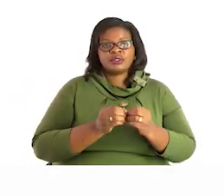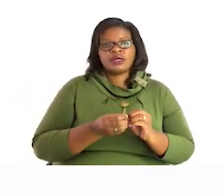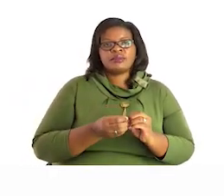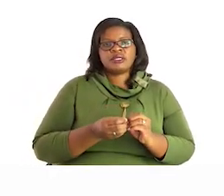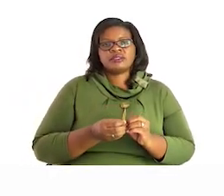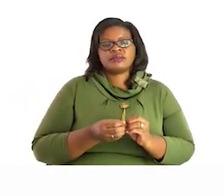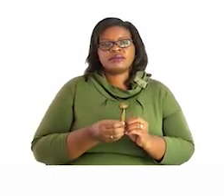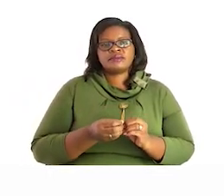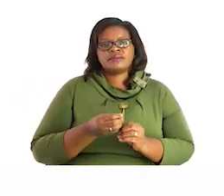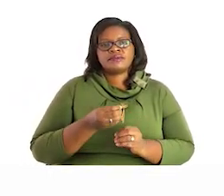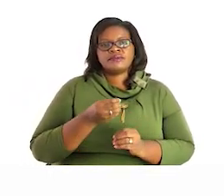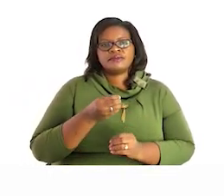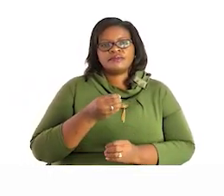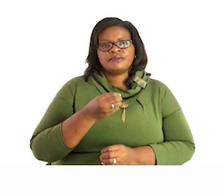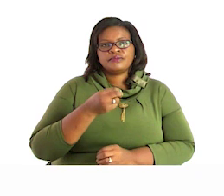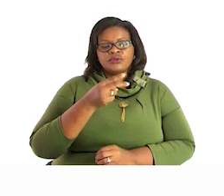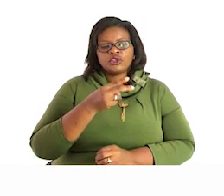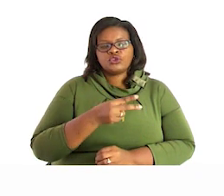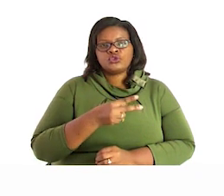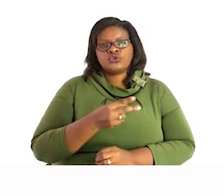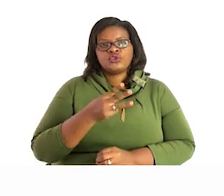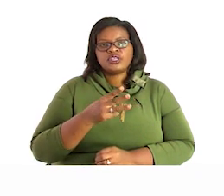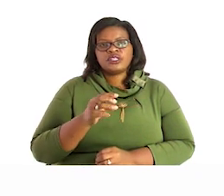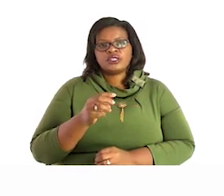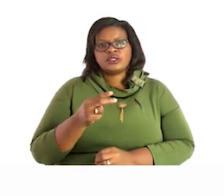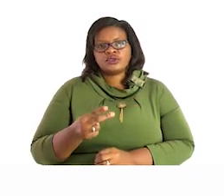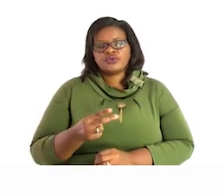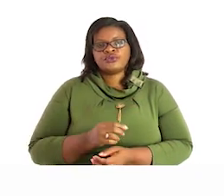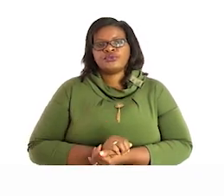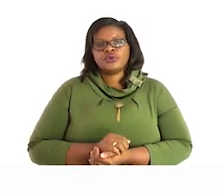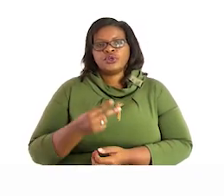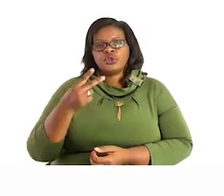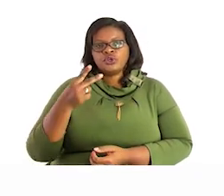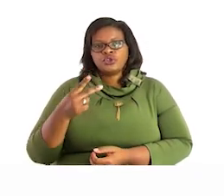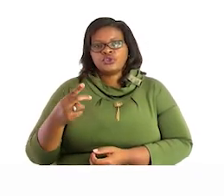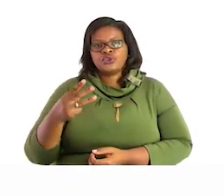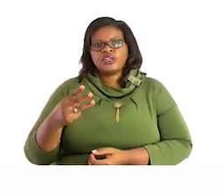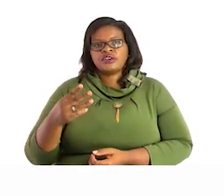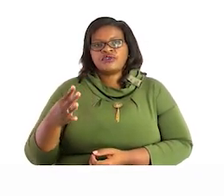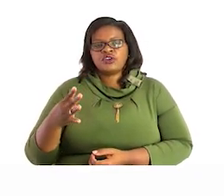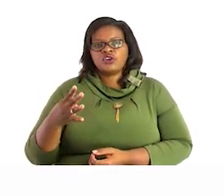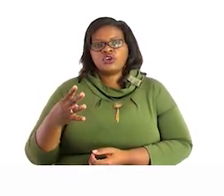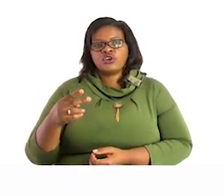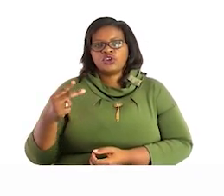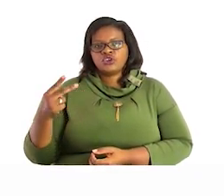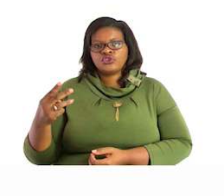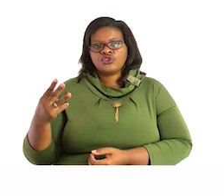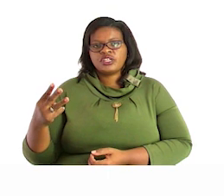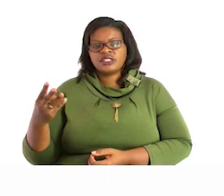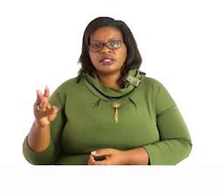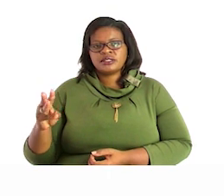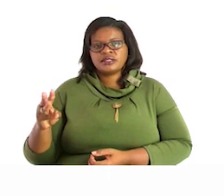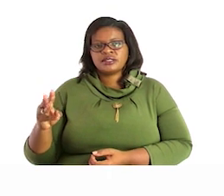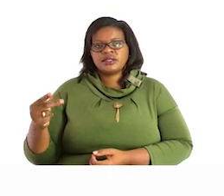will be 232 followed by 234 236